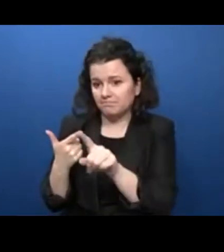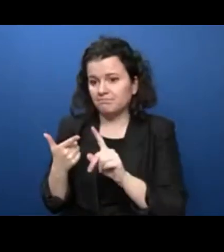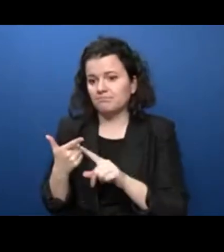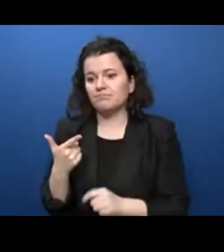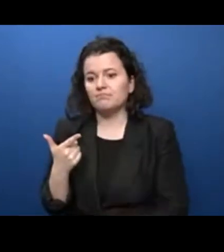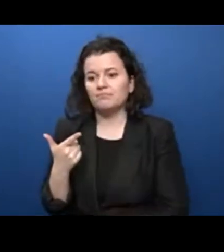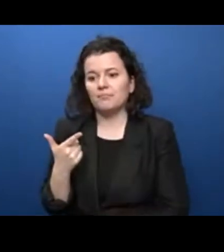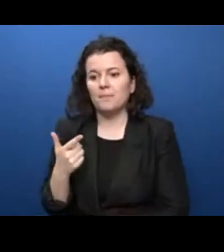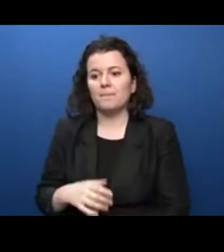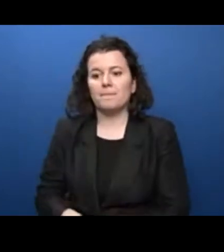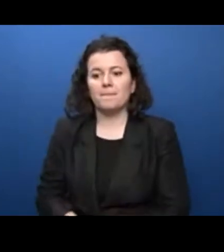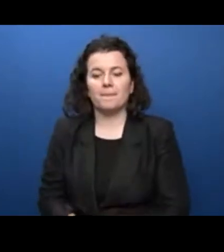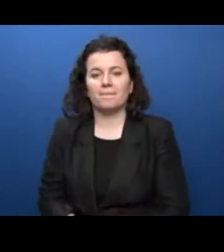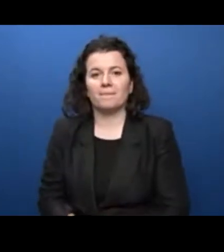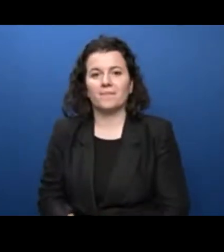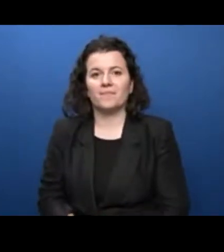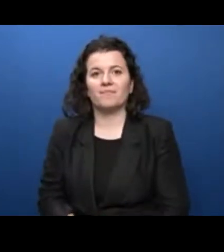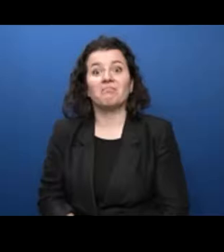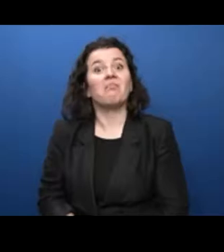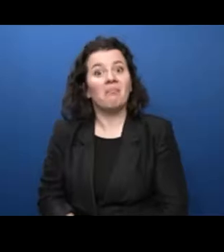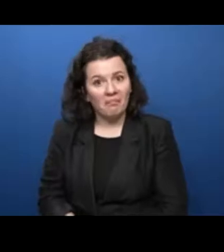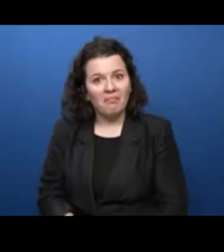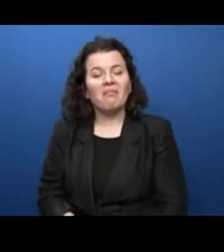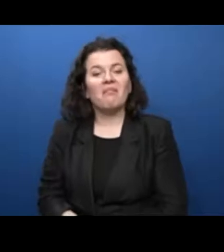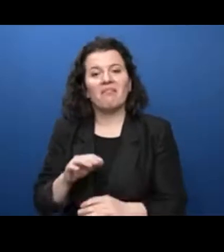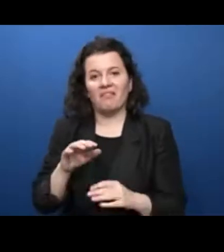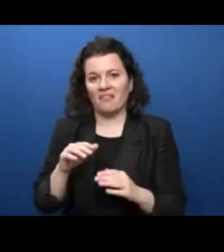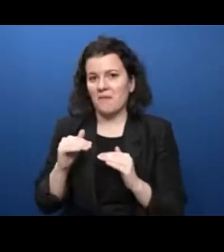For you also, the majority of you also got it right.